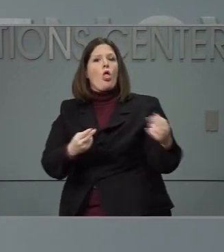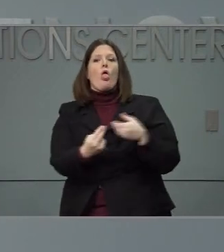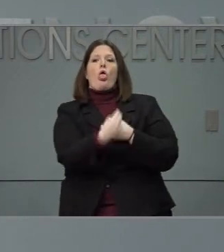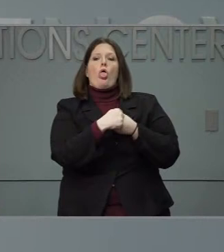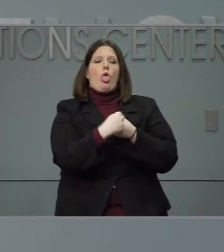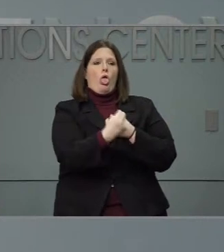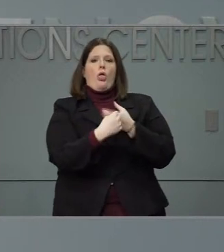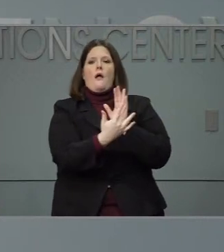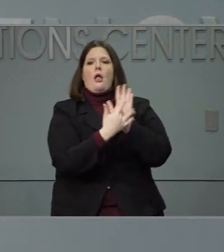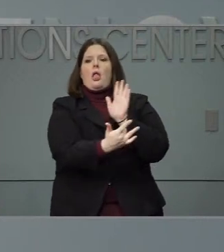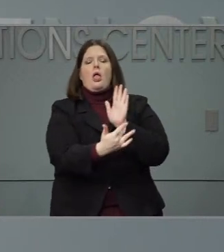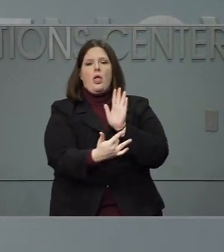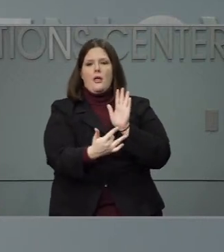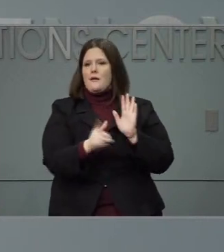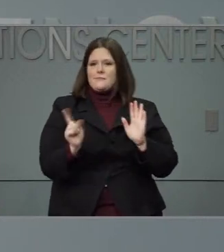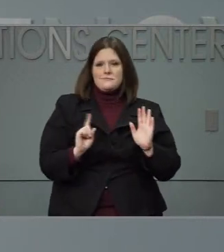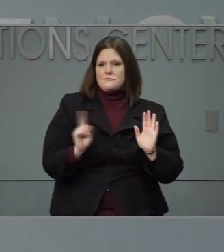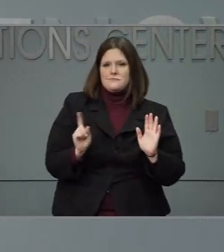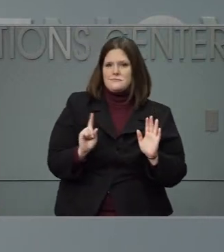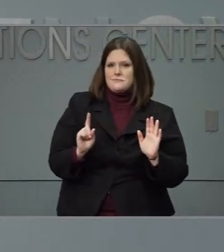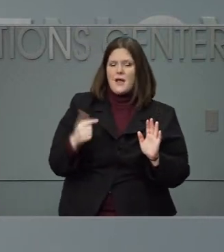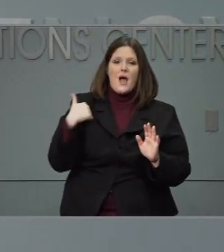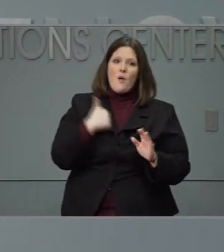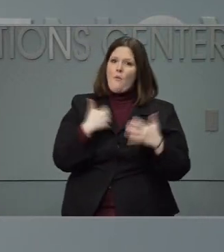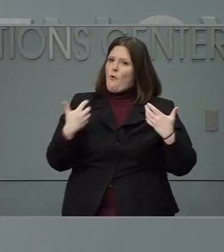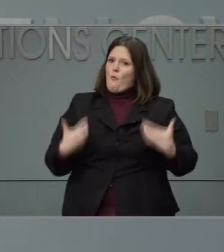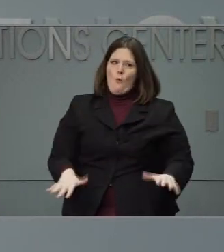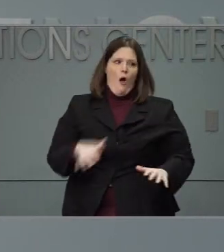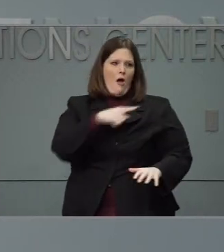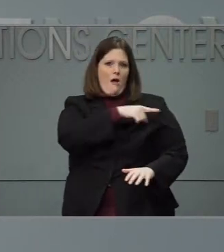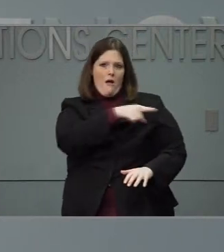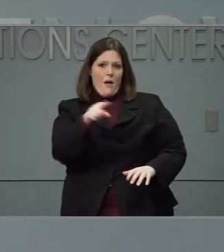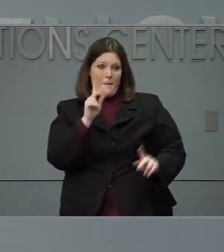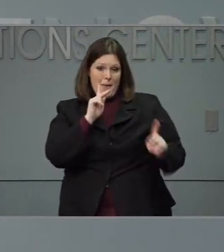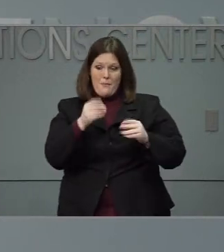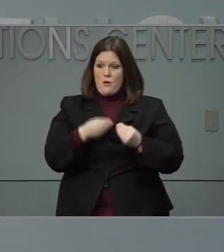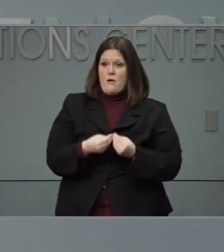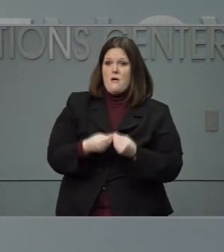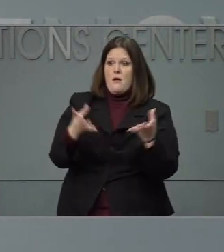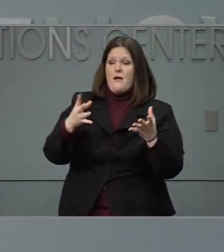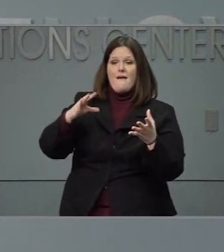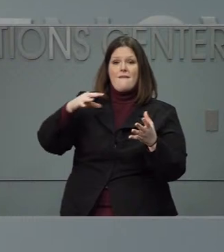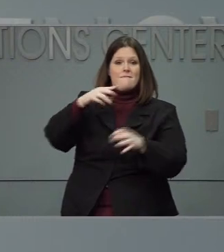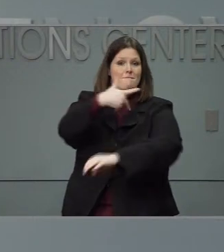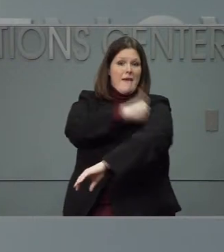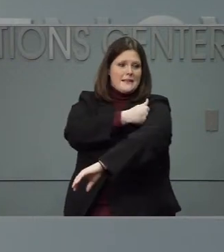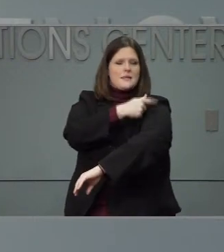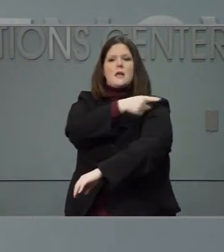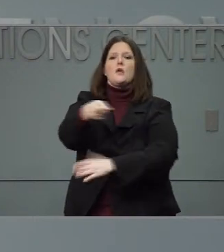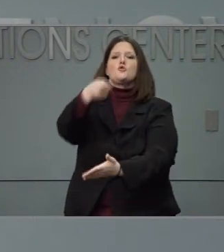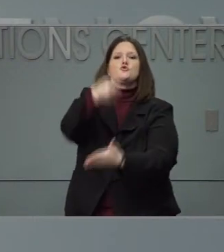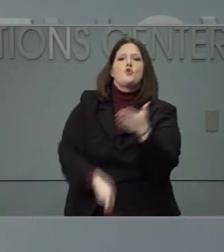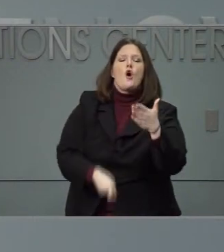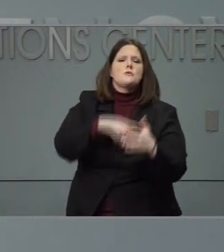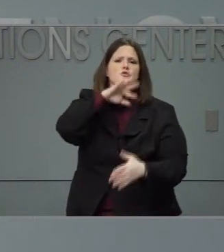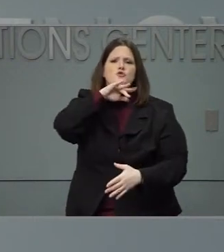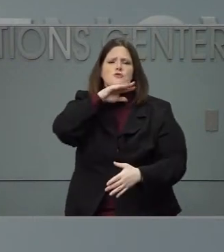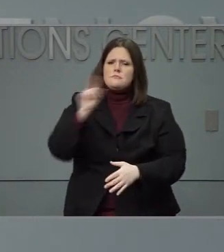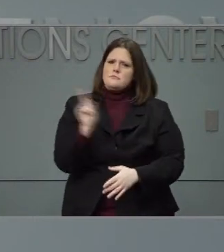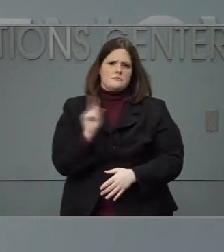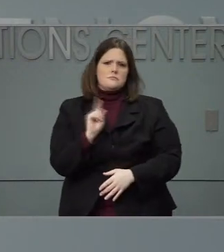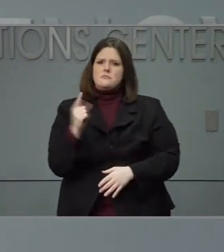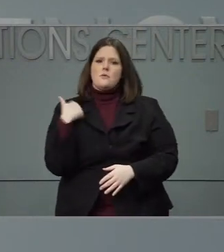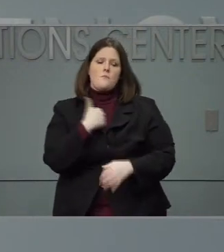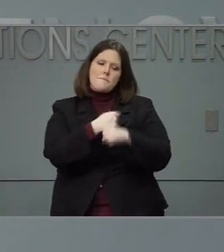cannot see folks profiting financially. These vaccines are free. They are meant to be free for those who are getting that